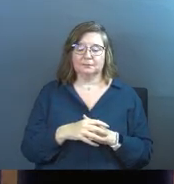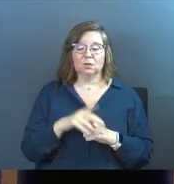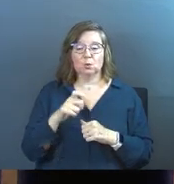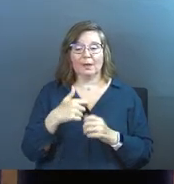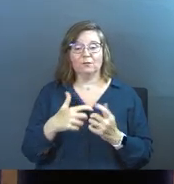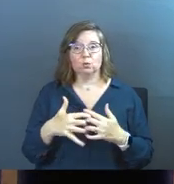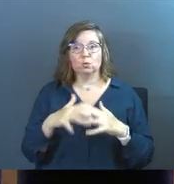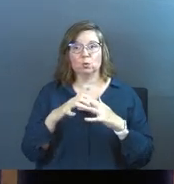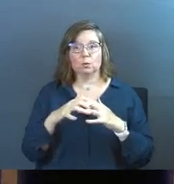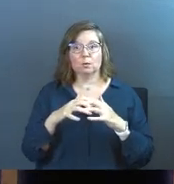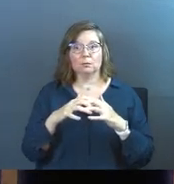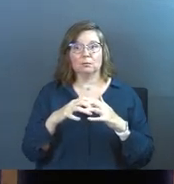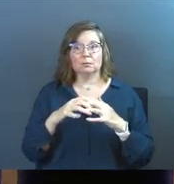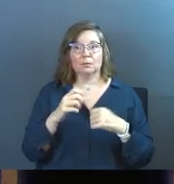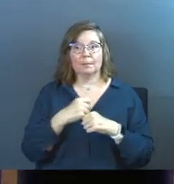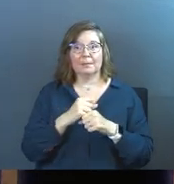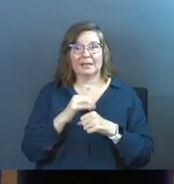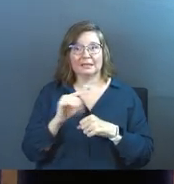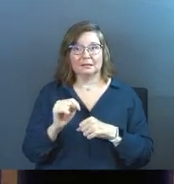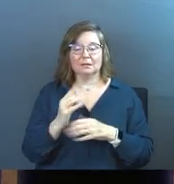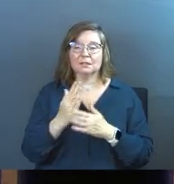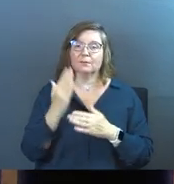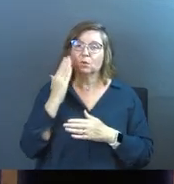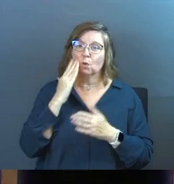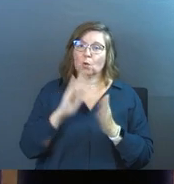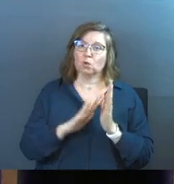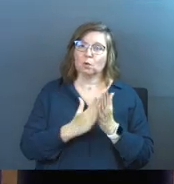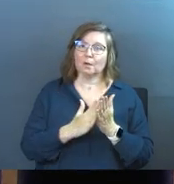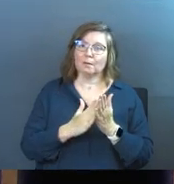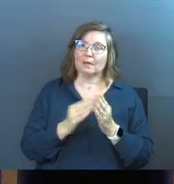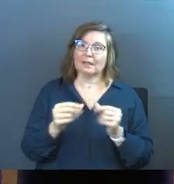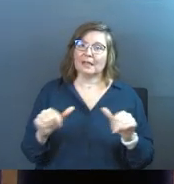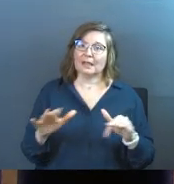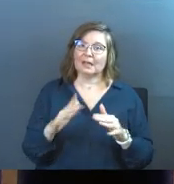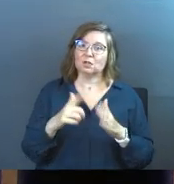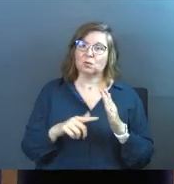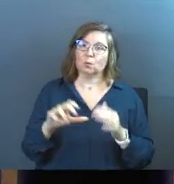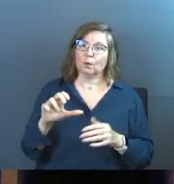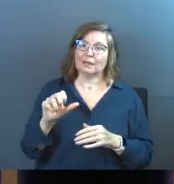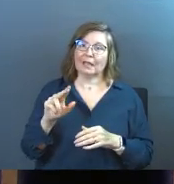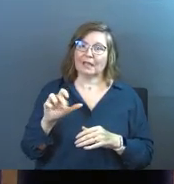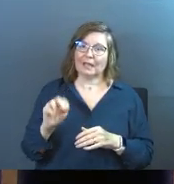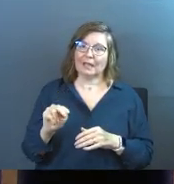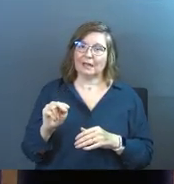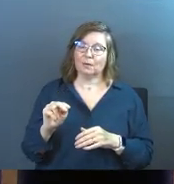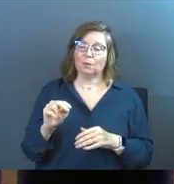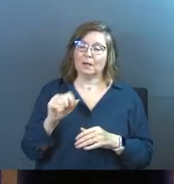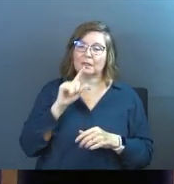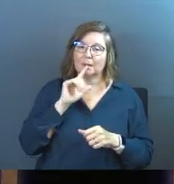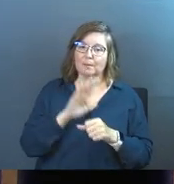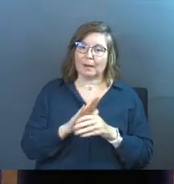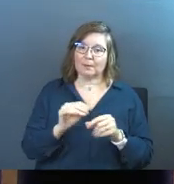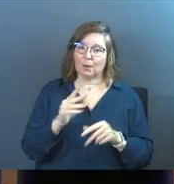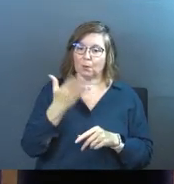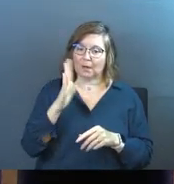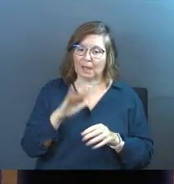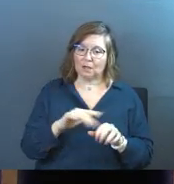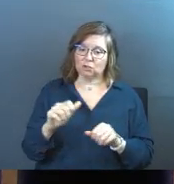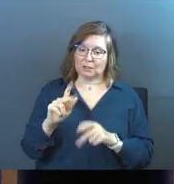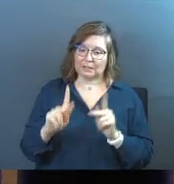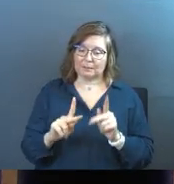But you will have to build it. And some of you know from the scripture, the land of milk and honey is what Canaan was, the promised land where God took his people to.